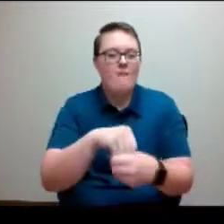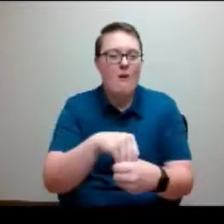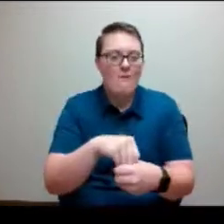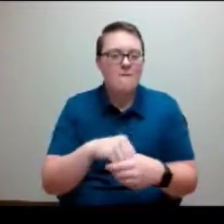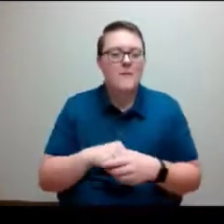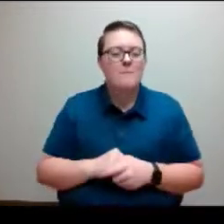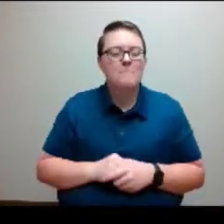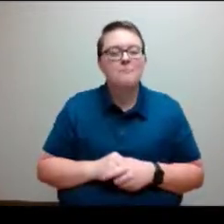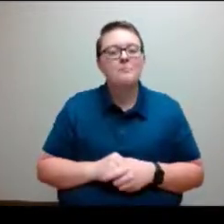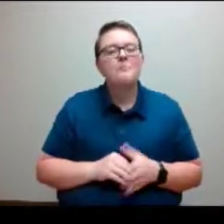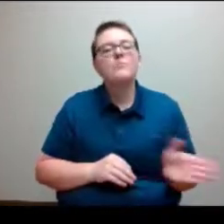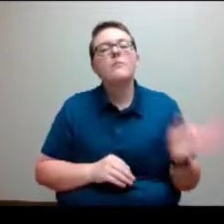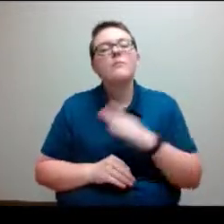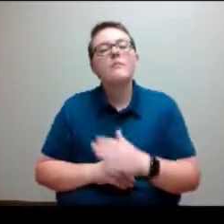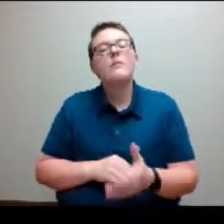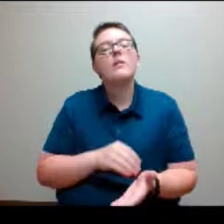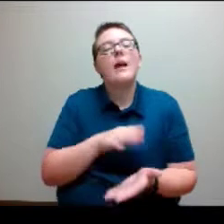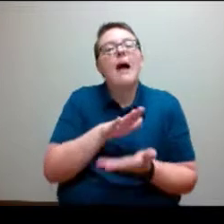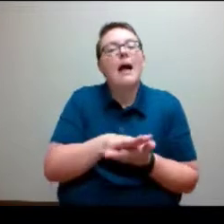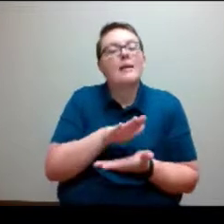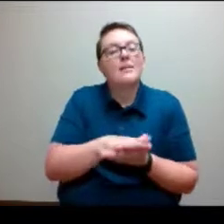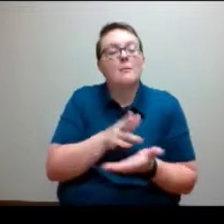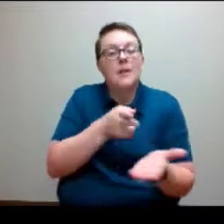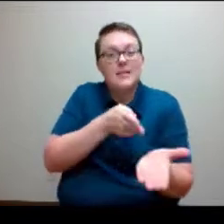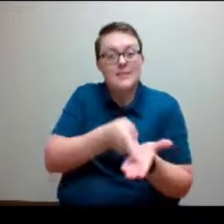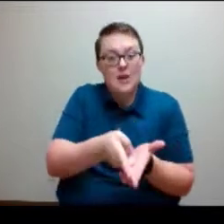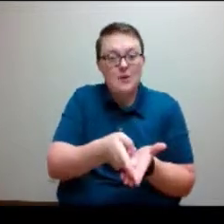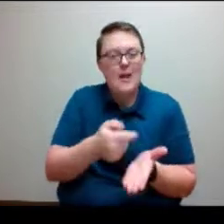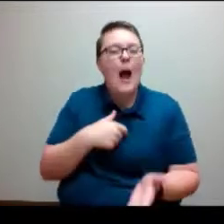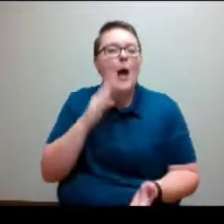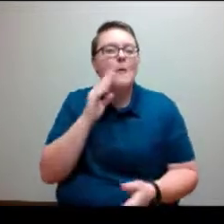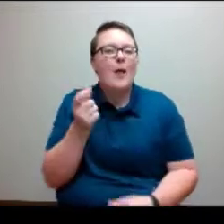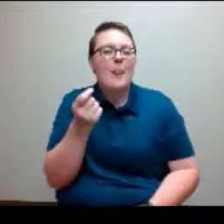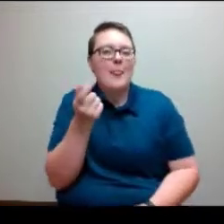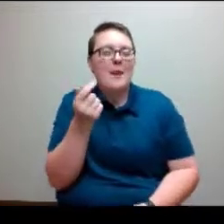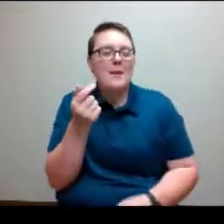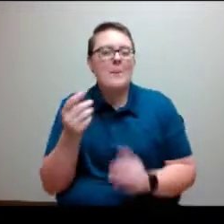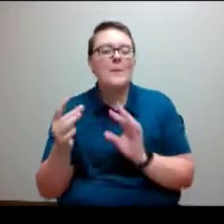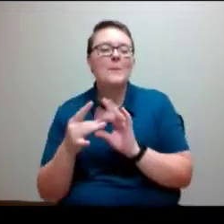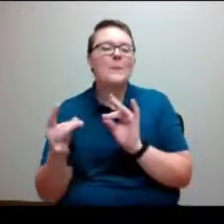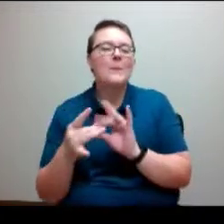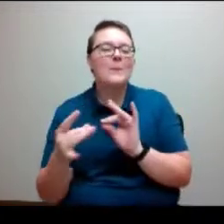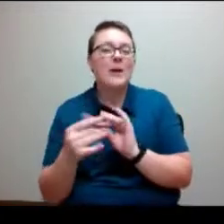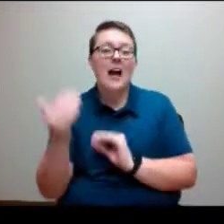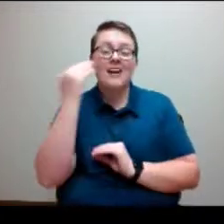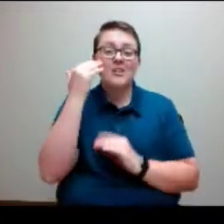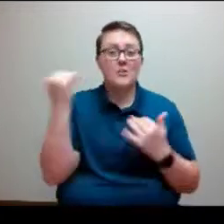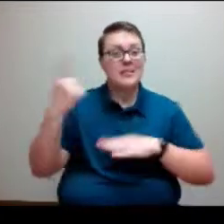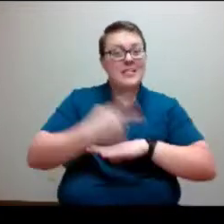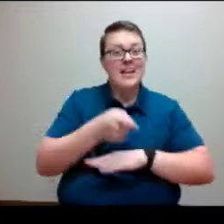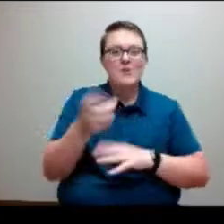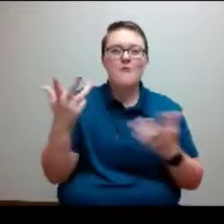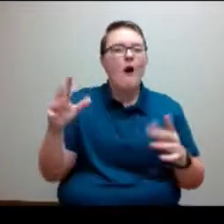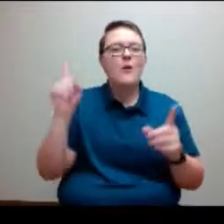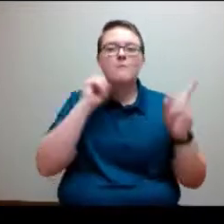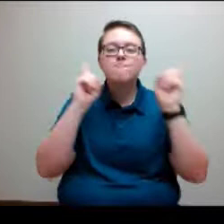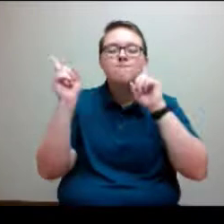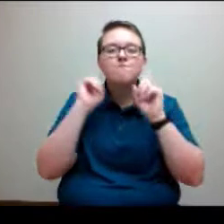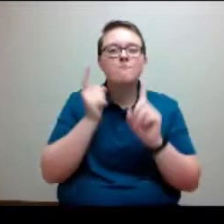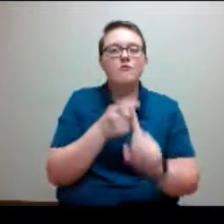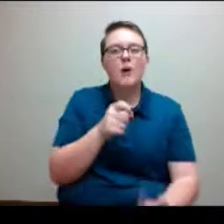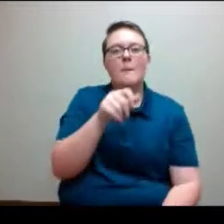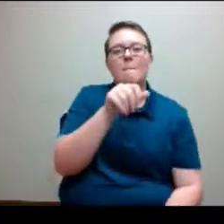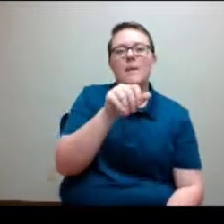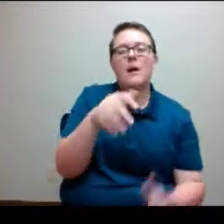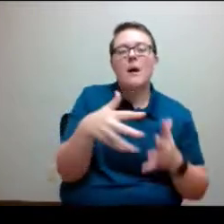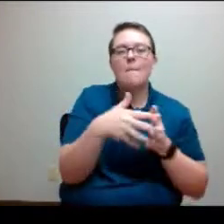And then Academic Integrity, I'm just going to give you all a little teaser. I know that y'all have heard some really great things today already from American Public University